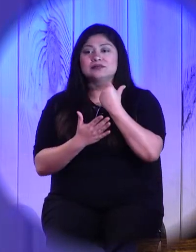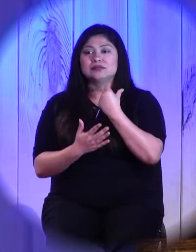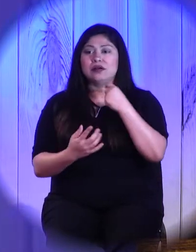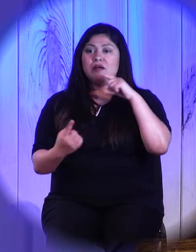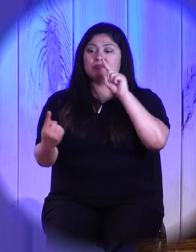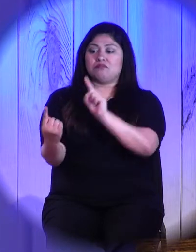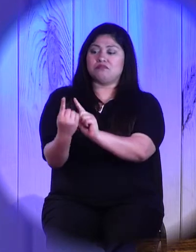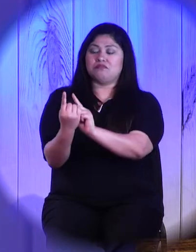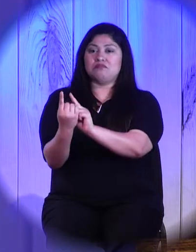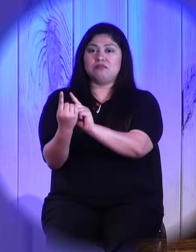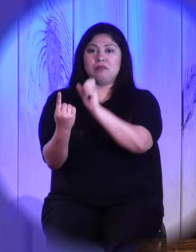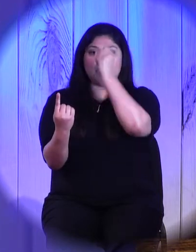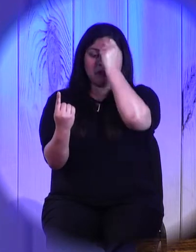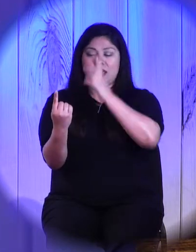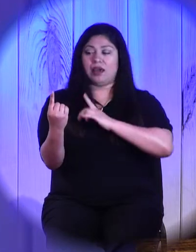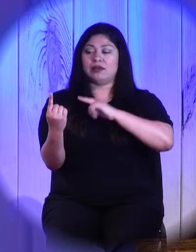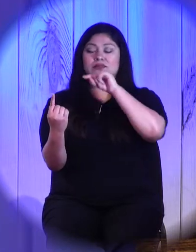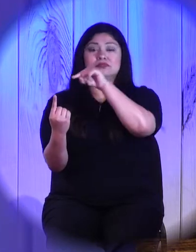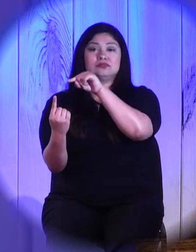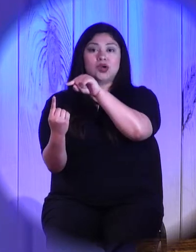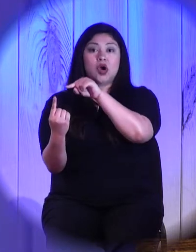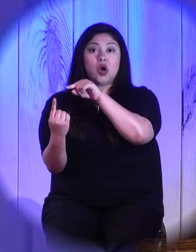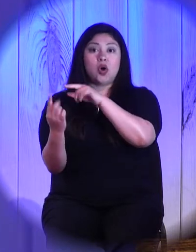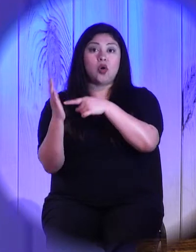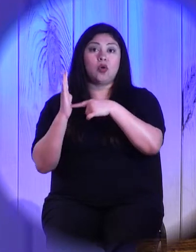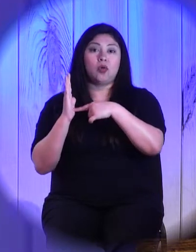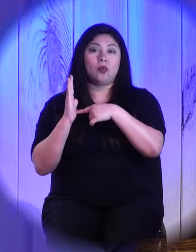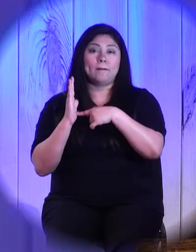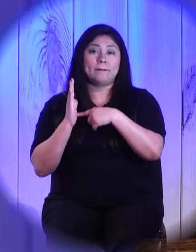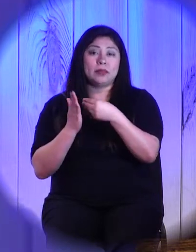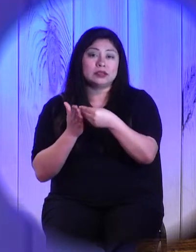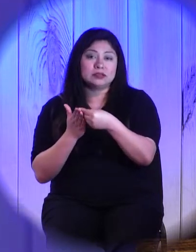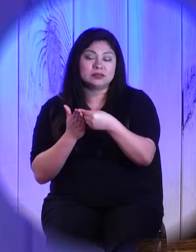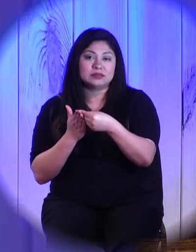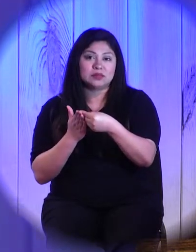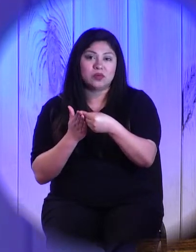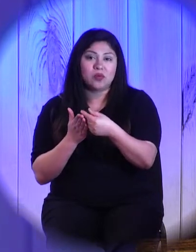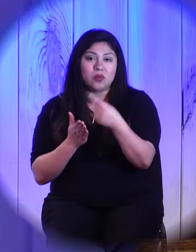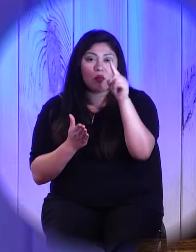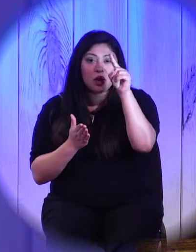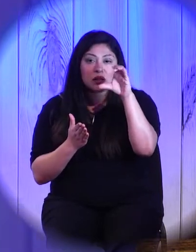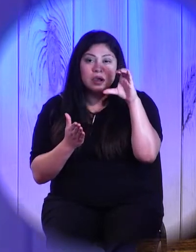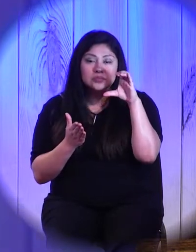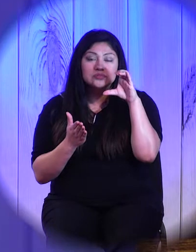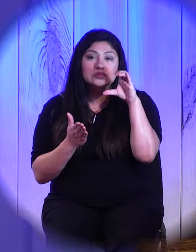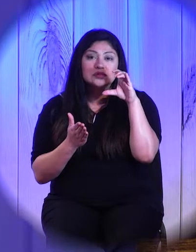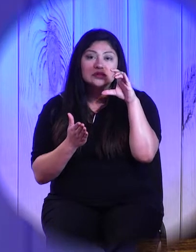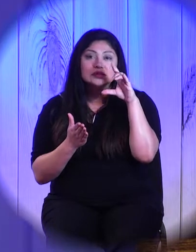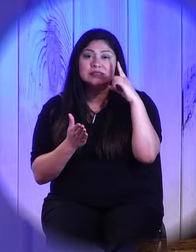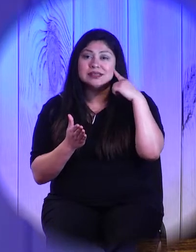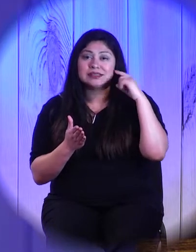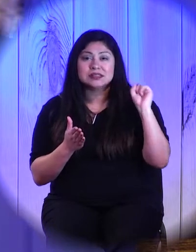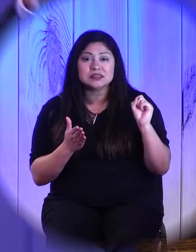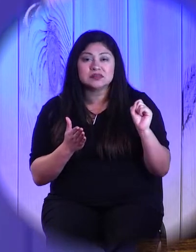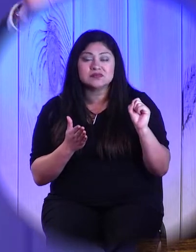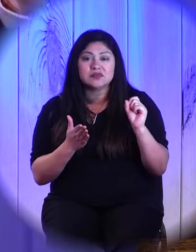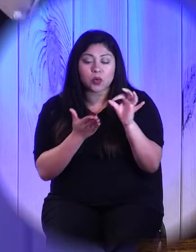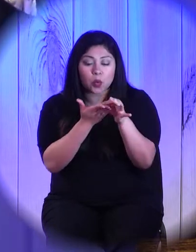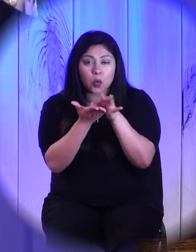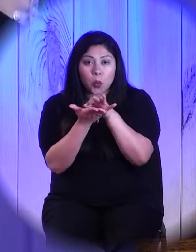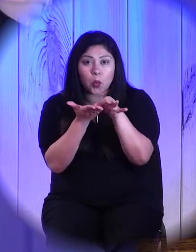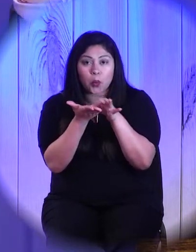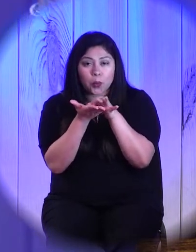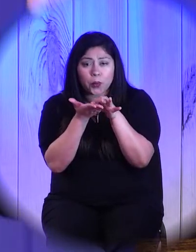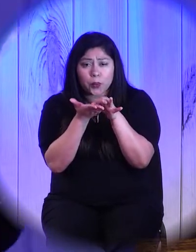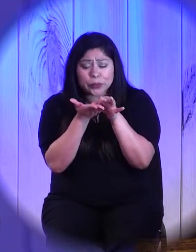NIV calls it a hundred silver coins. That is a hundred denarii. A hundred silver coins compared